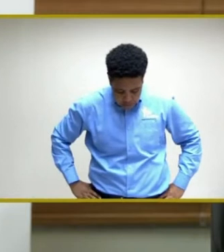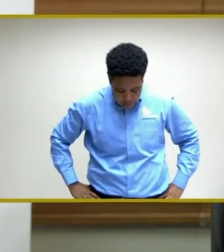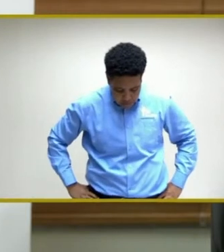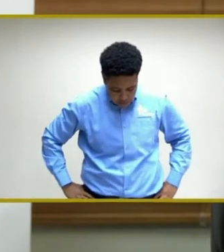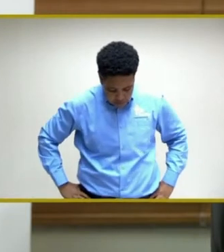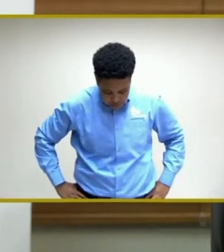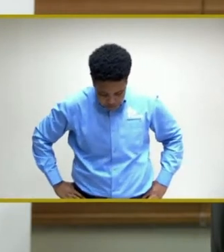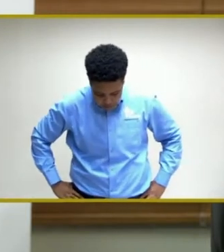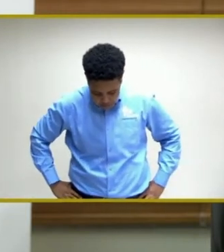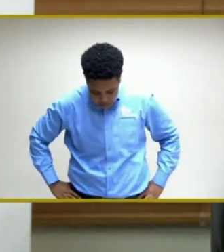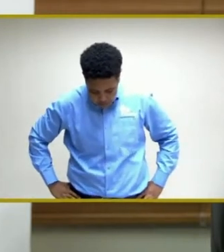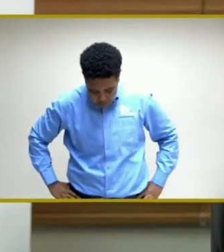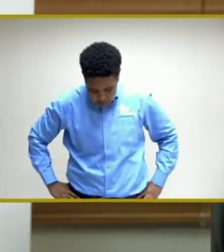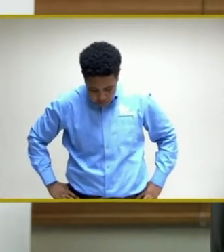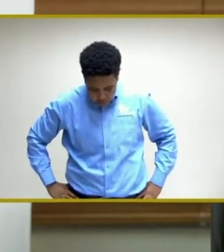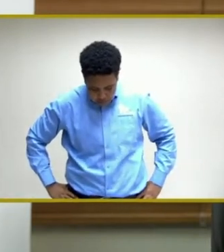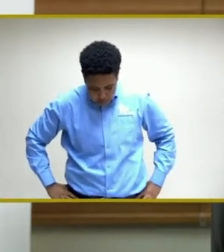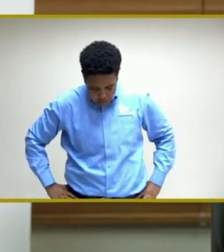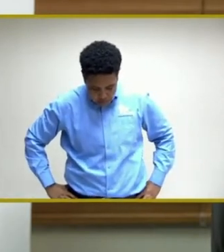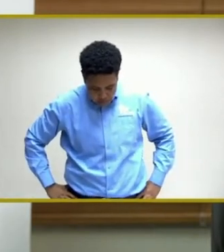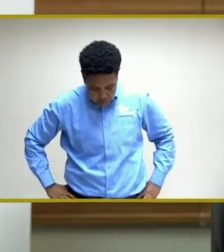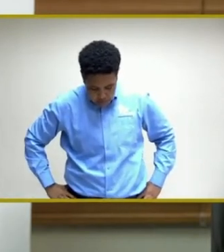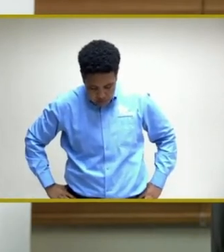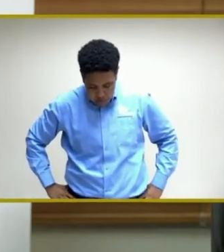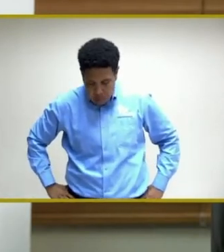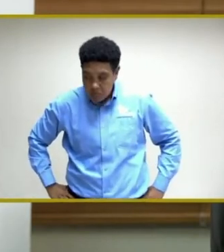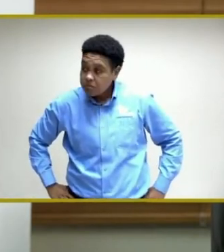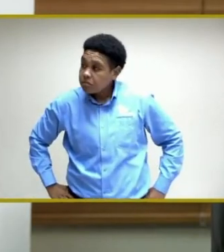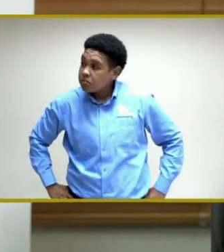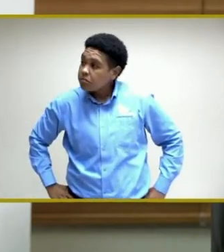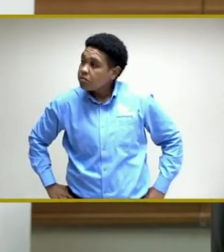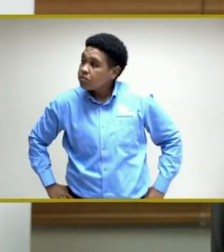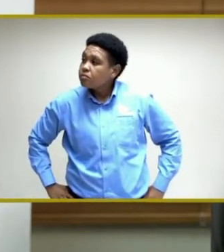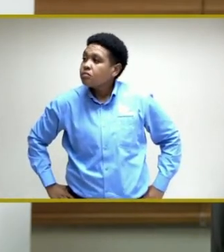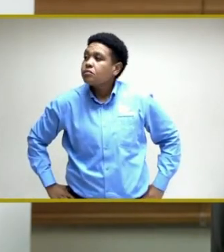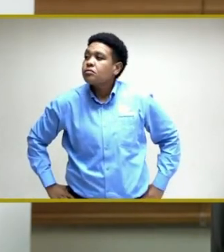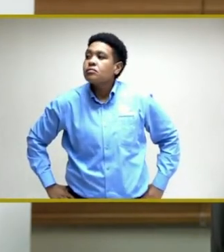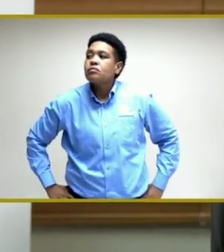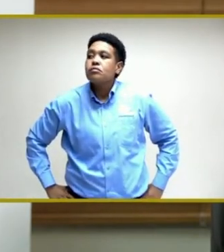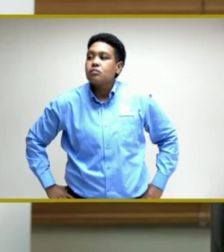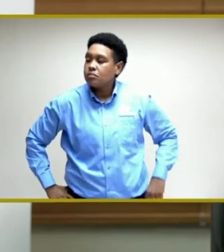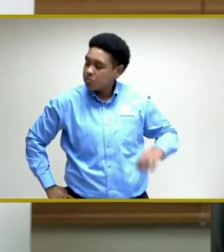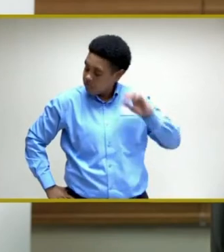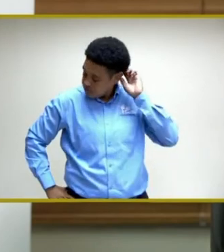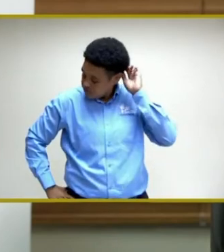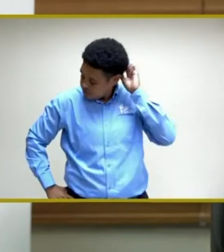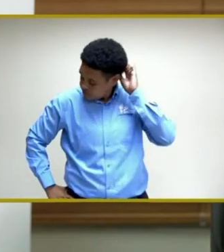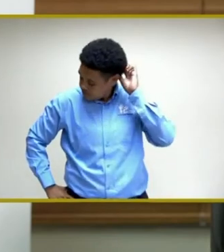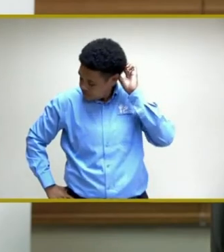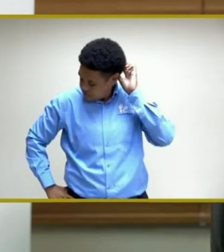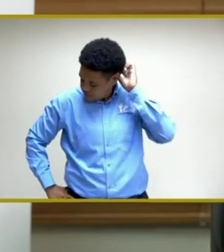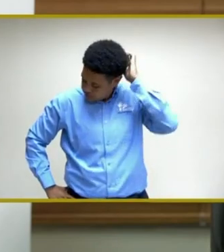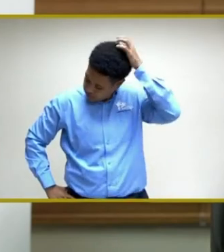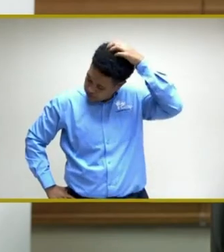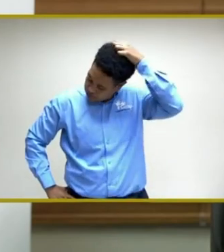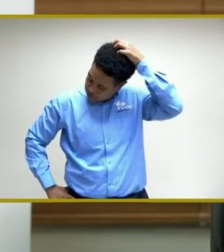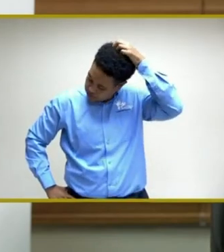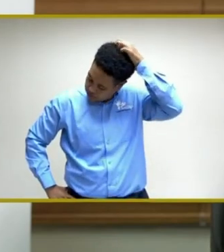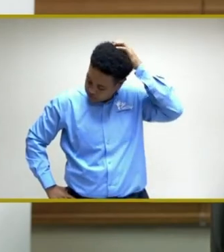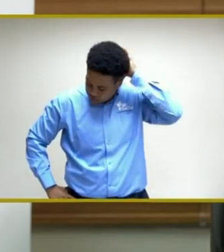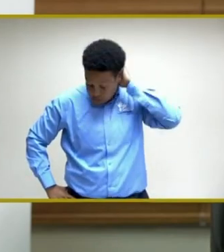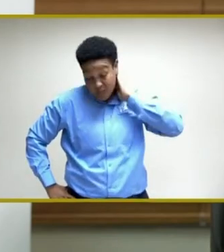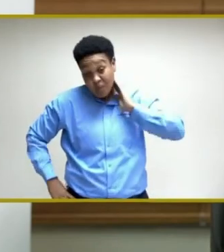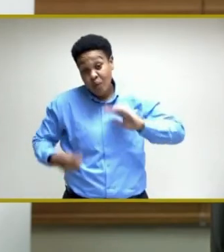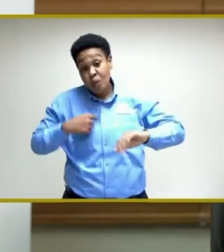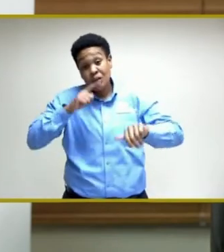begin to look at how we can motivate and incentivize the population as